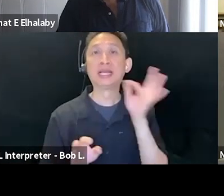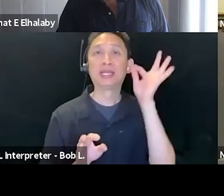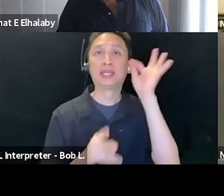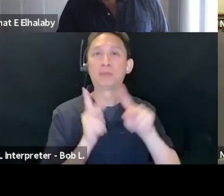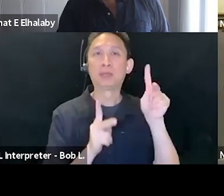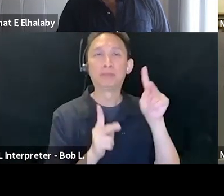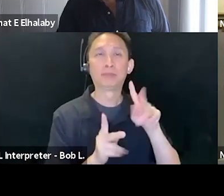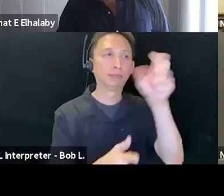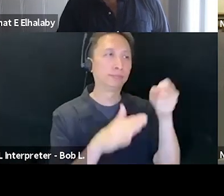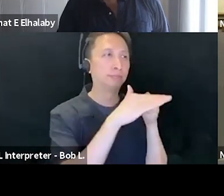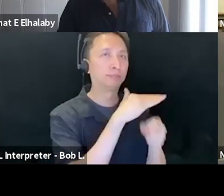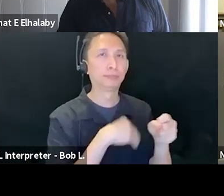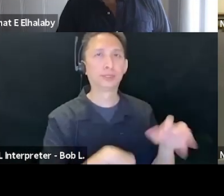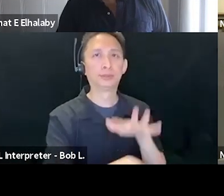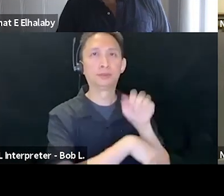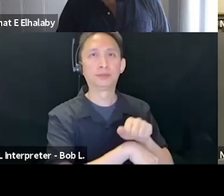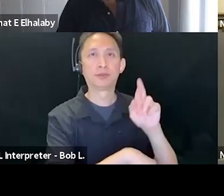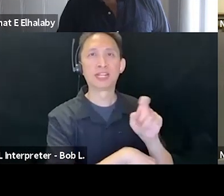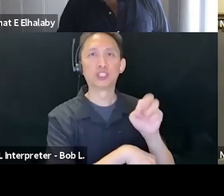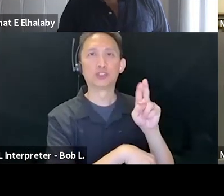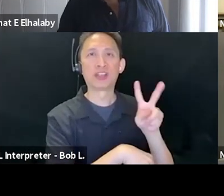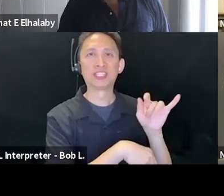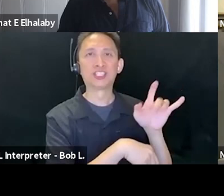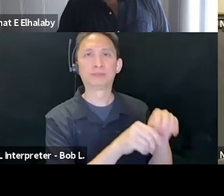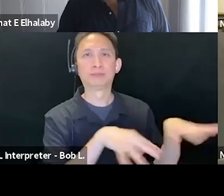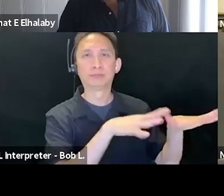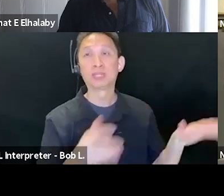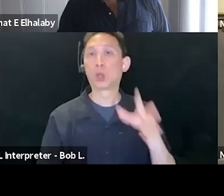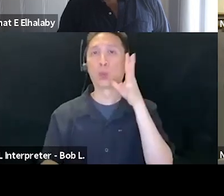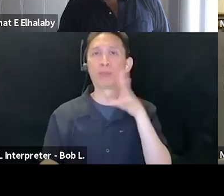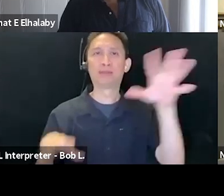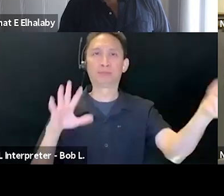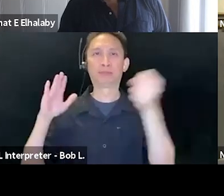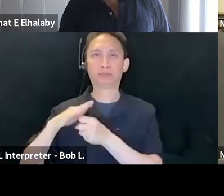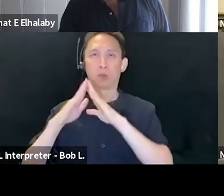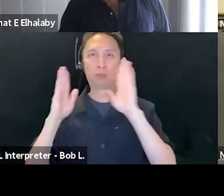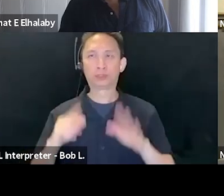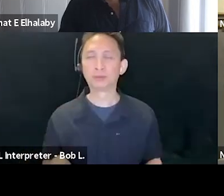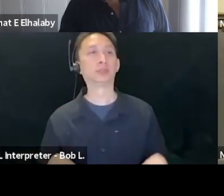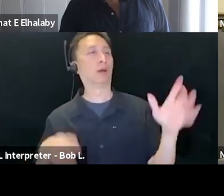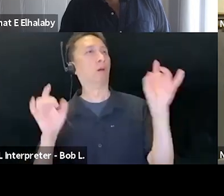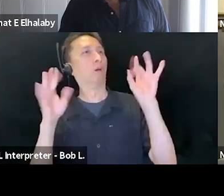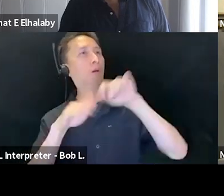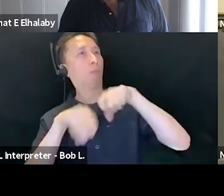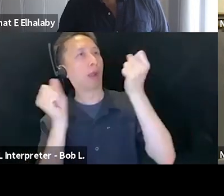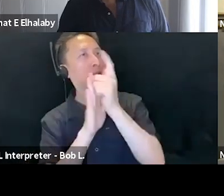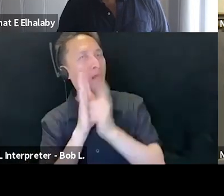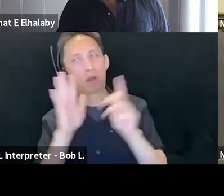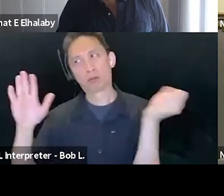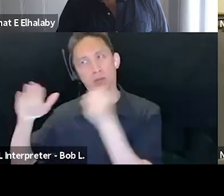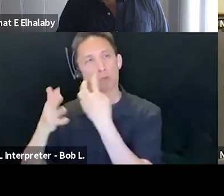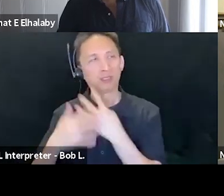blacks in Bantu stands, as also during the same period women were confined to their homes, delinquents to prisons, the insane to asylums and hospitals.